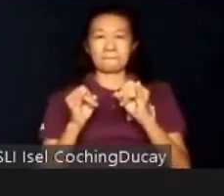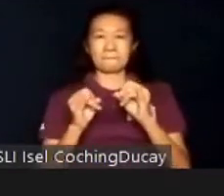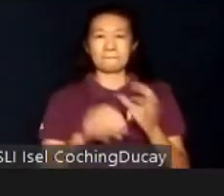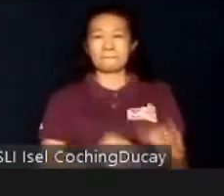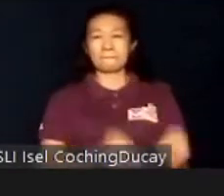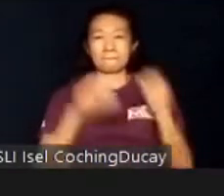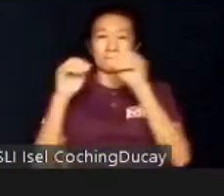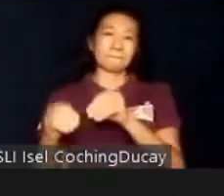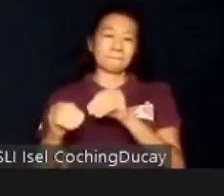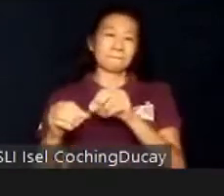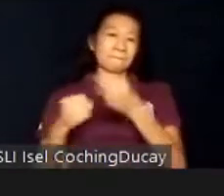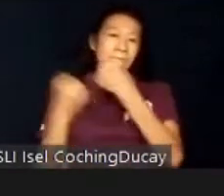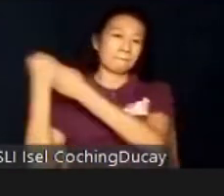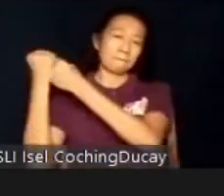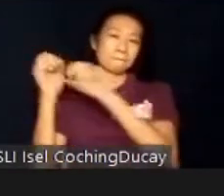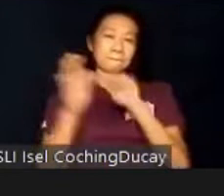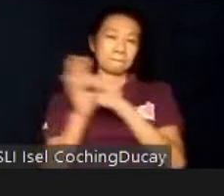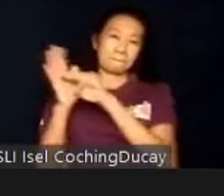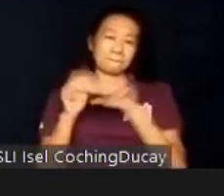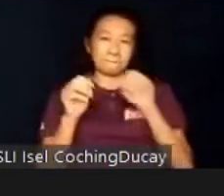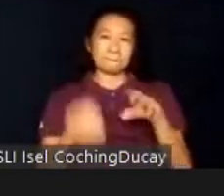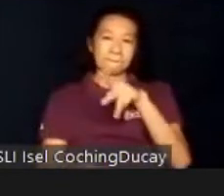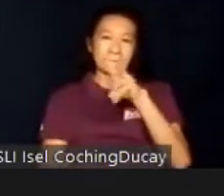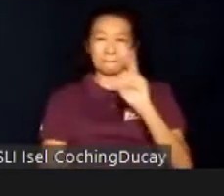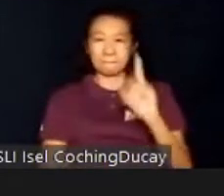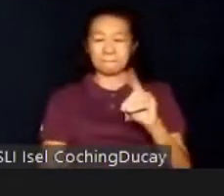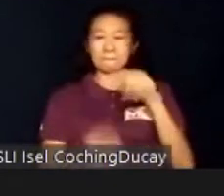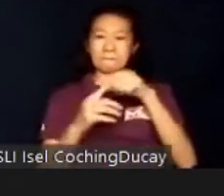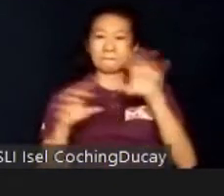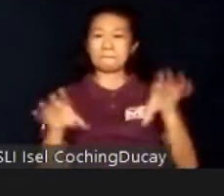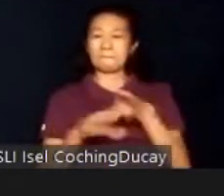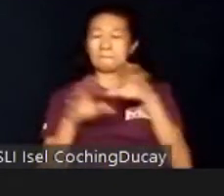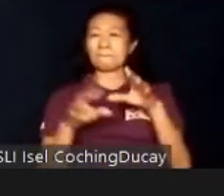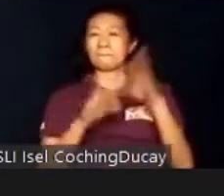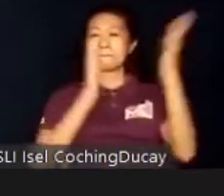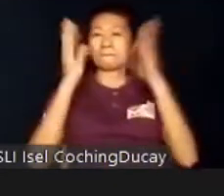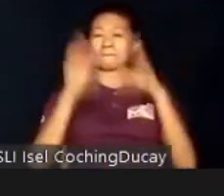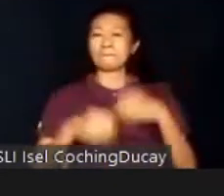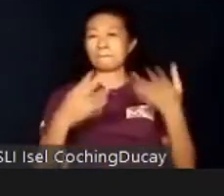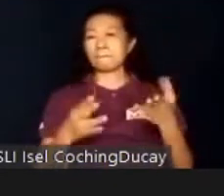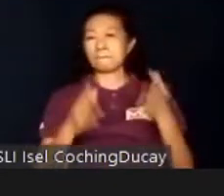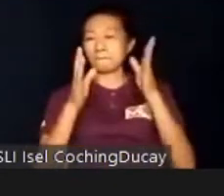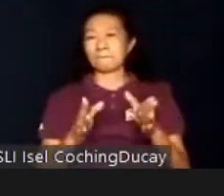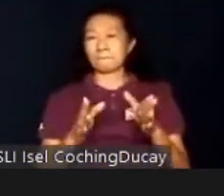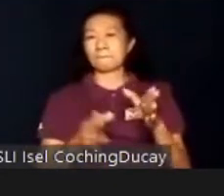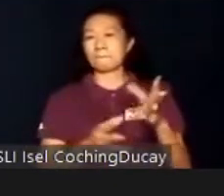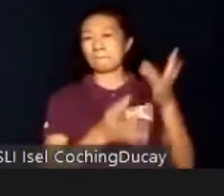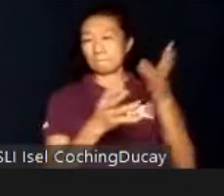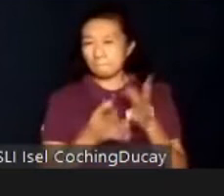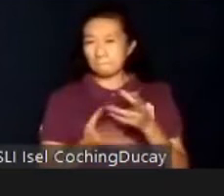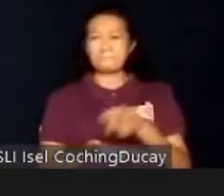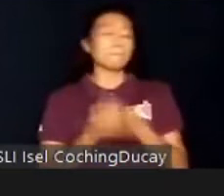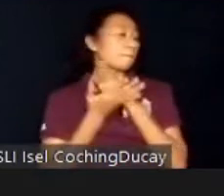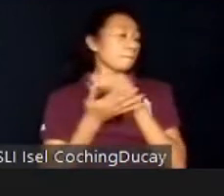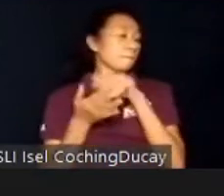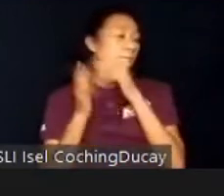support model. In placing PWDs to work, service providers must aspire to help the students achieve